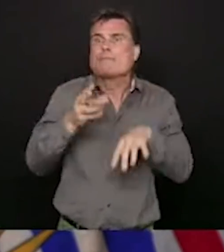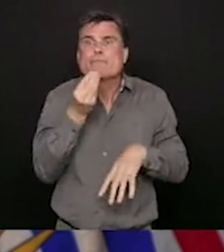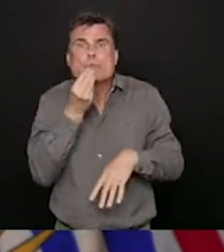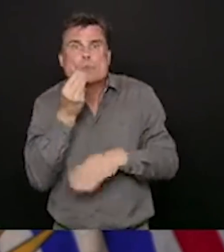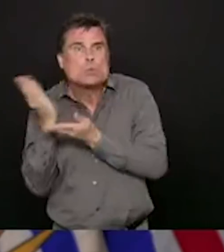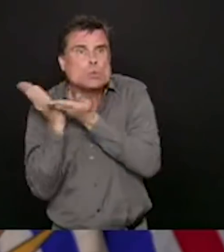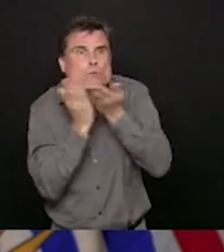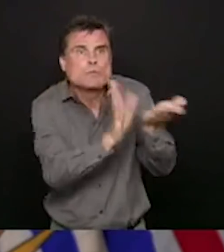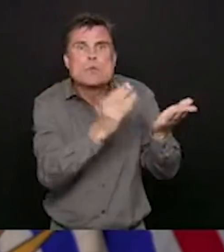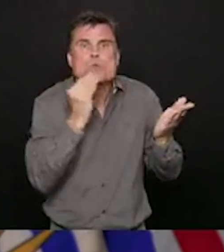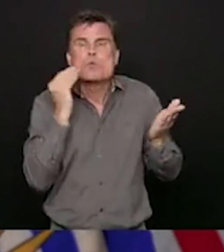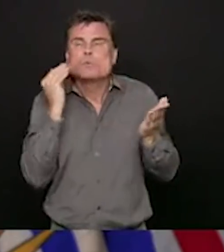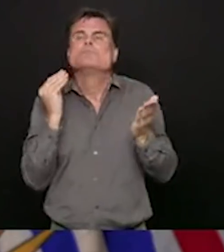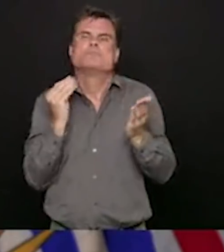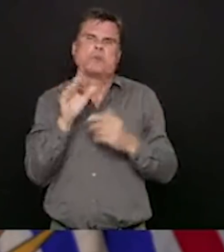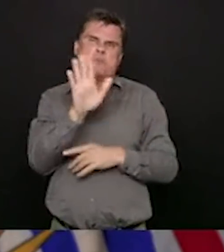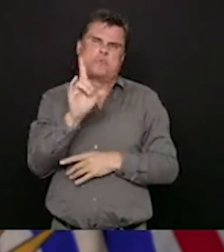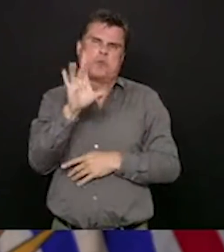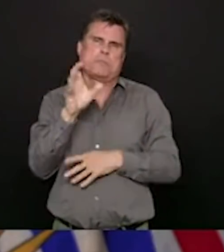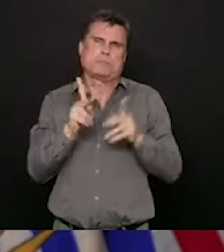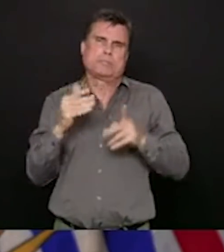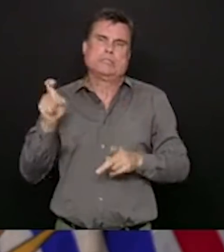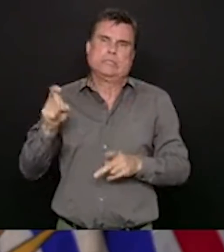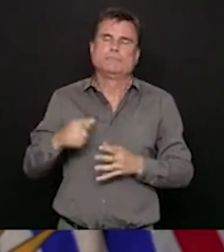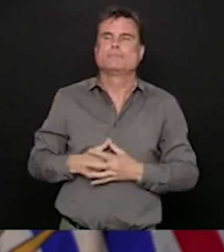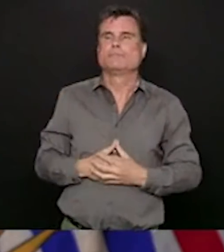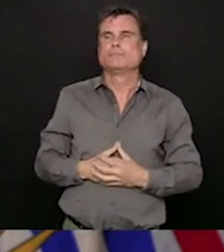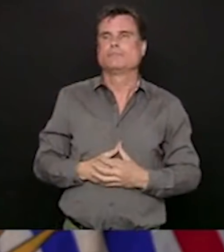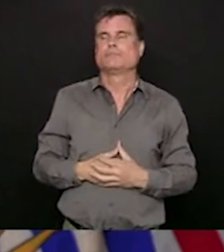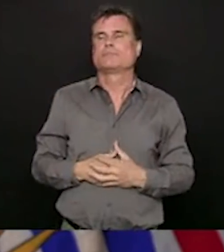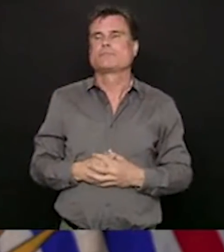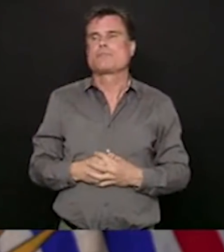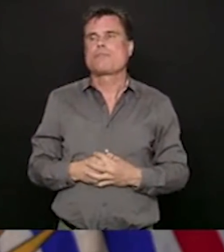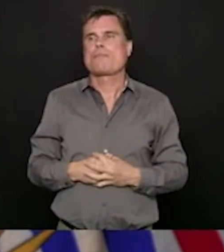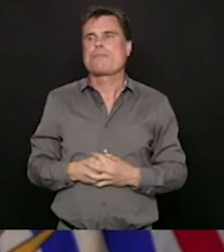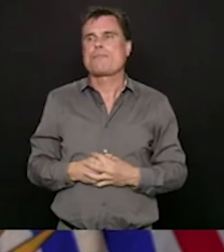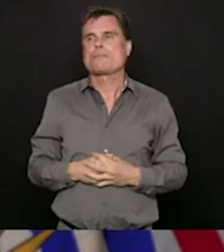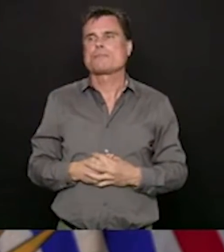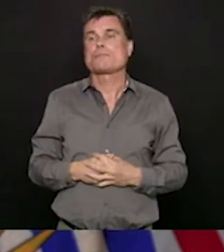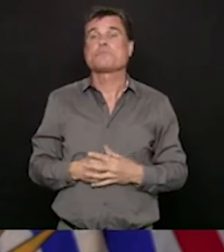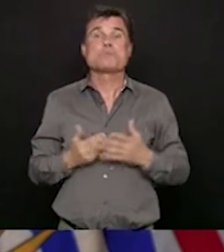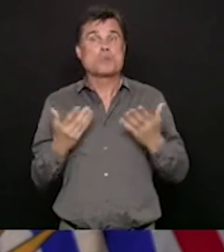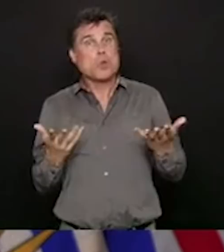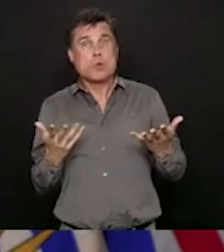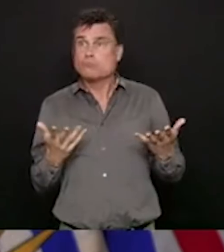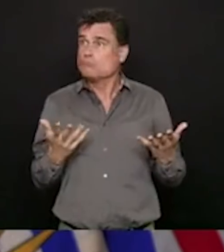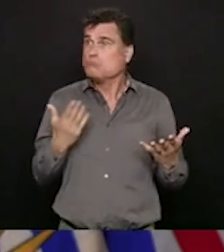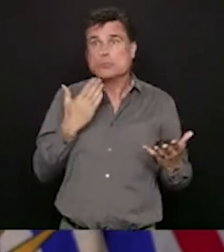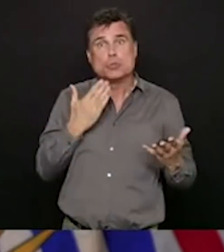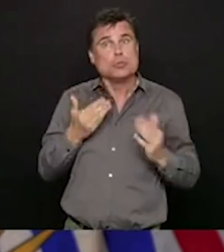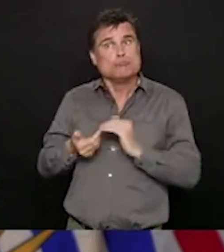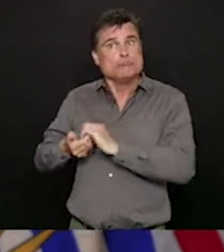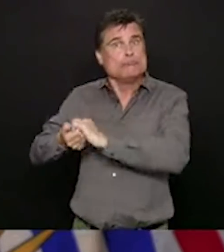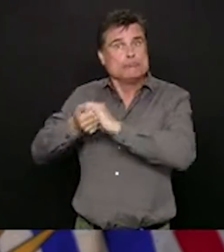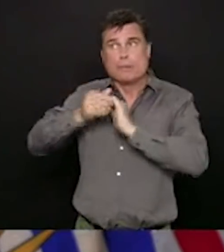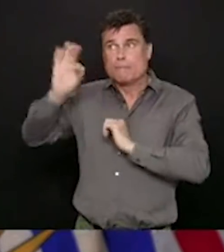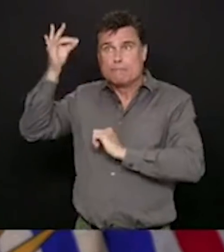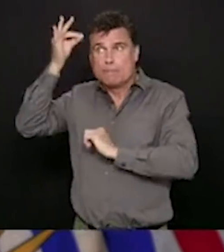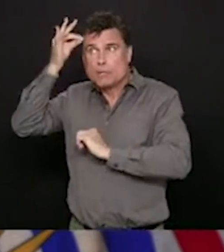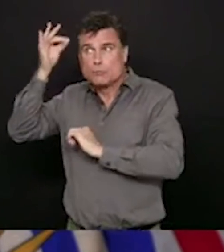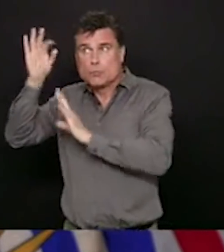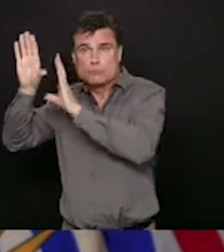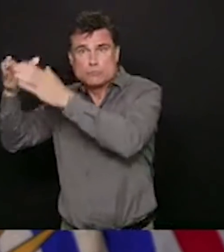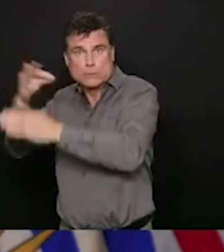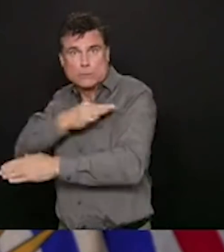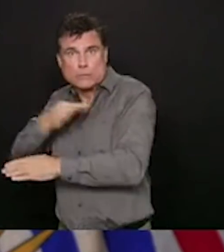health professionals who supported people in being able to do that and the measures at the border. In addition, we